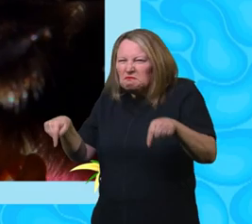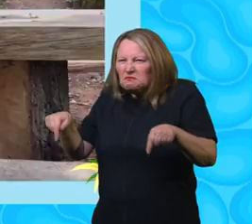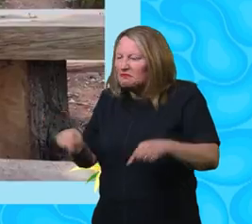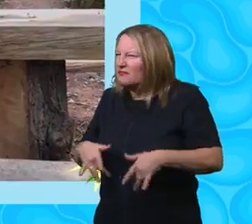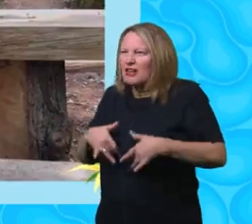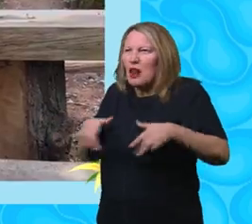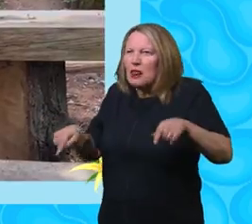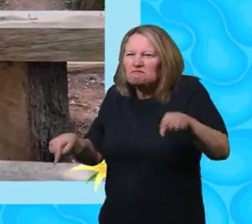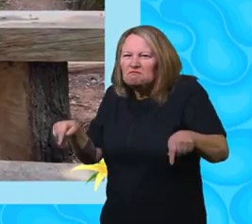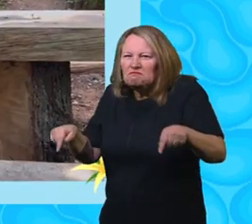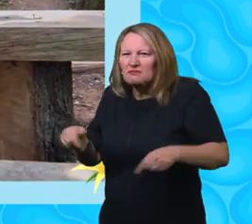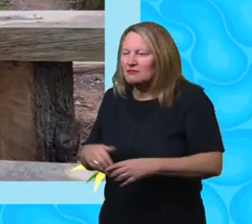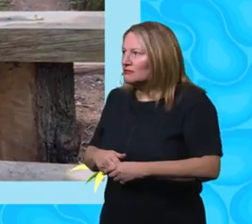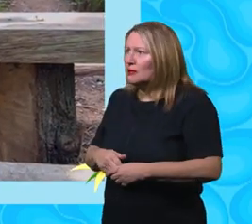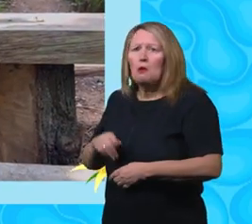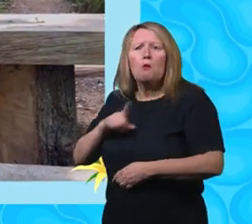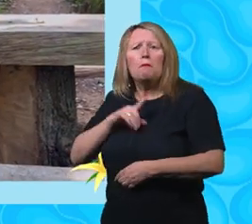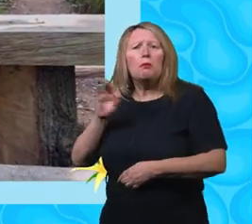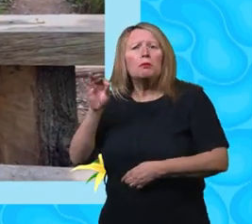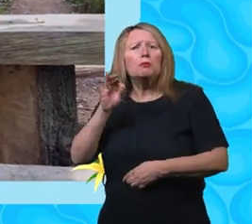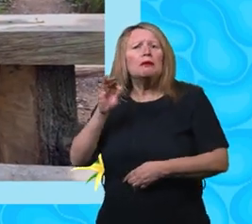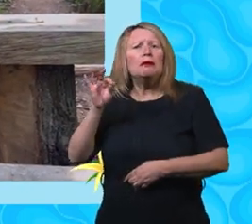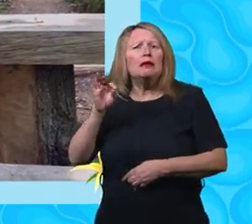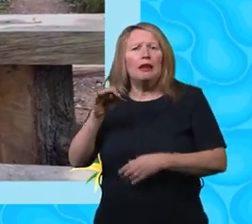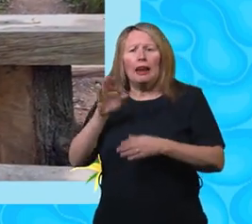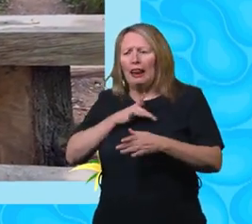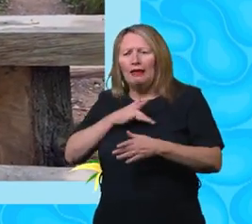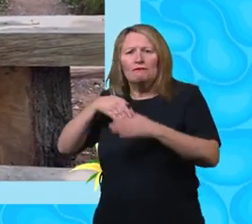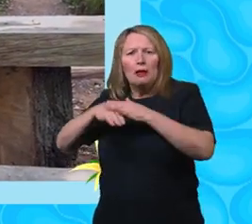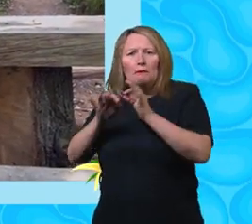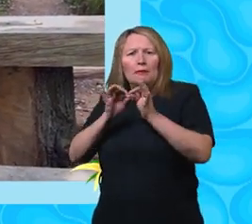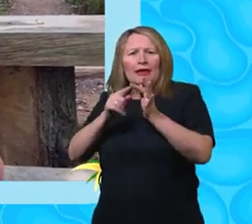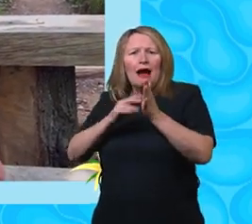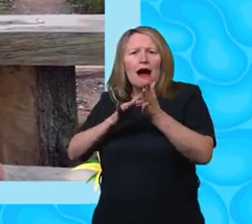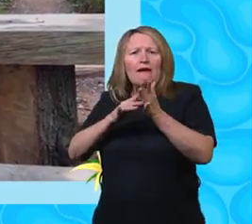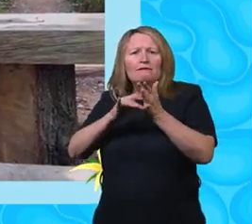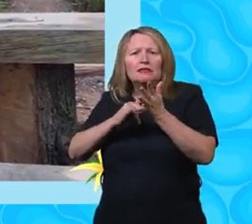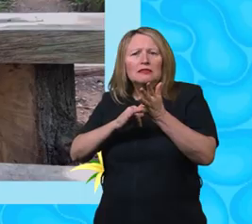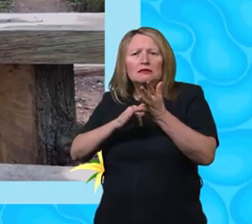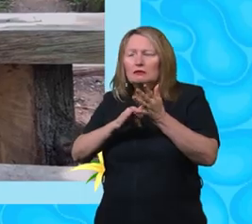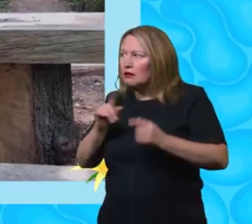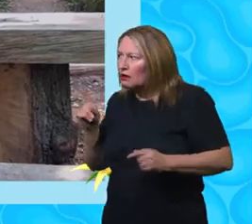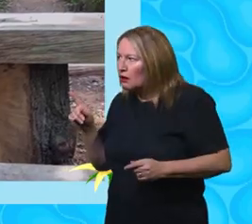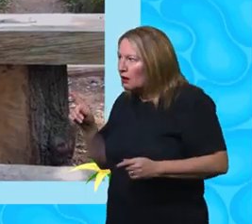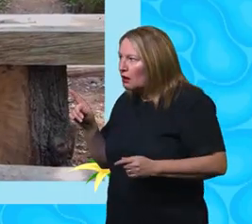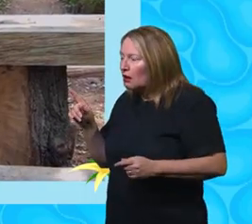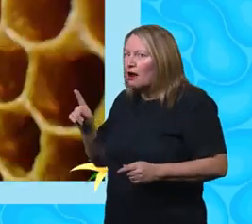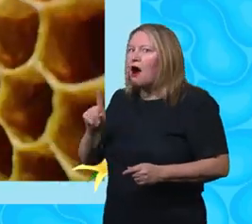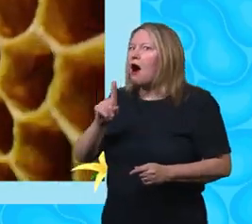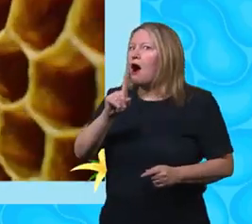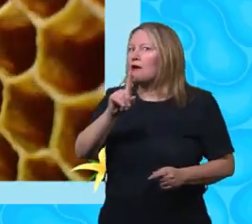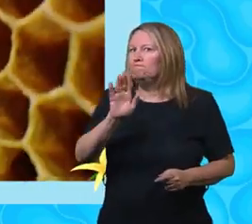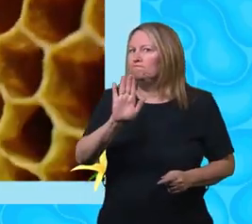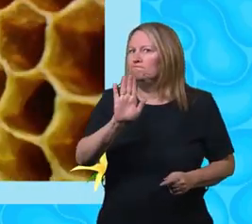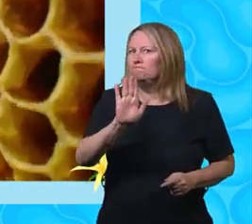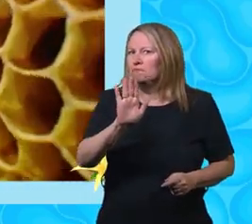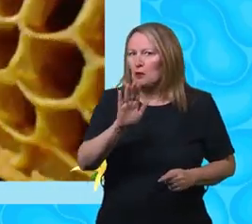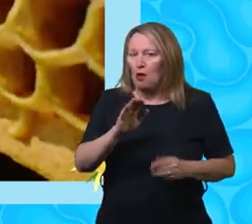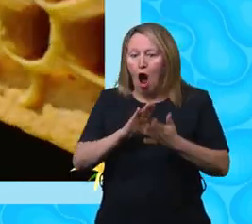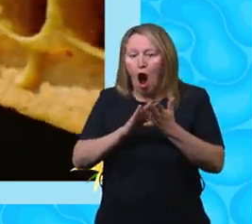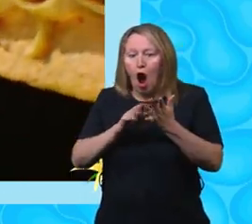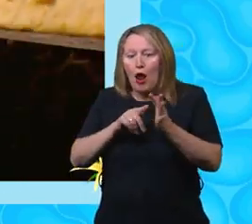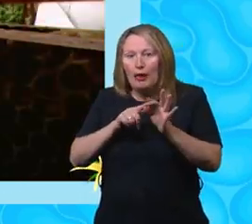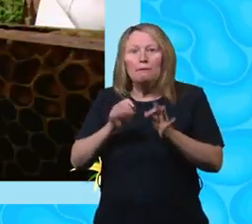Do bumble bees live in beehives? No,